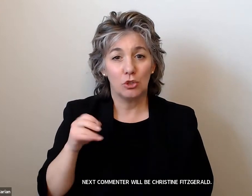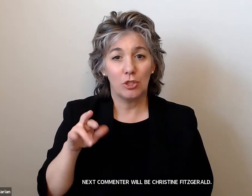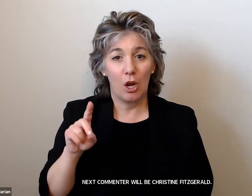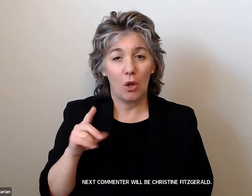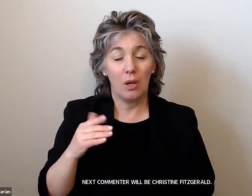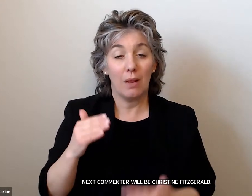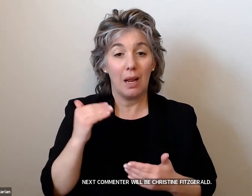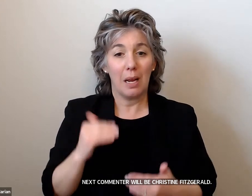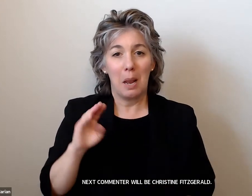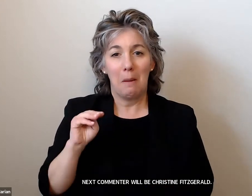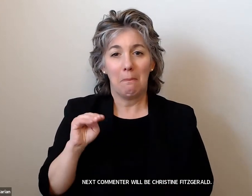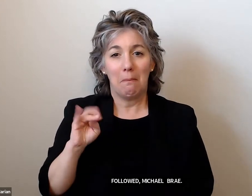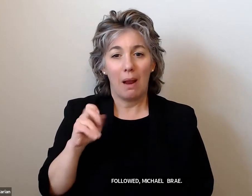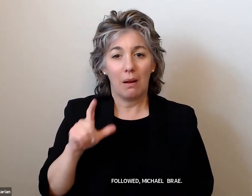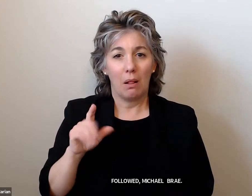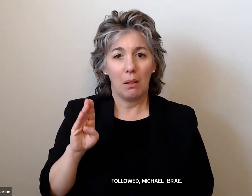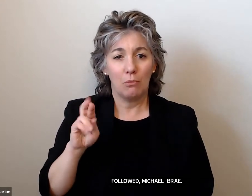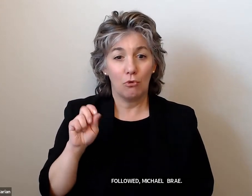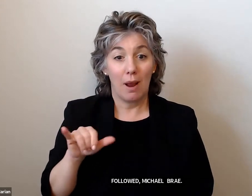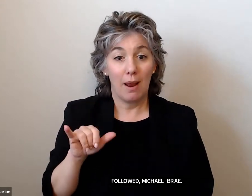Christine, you should be able to unmute yourself.